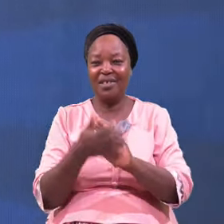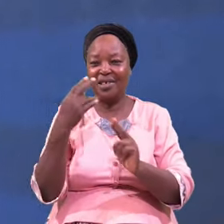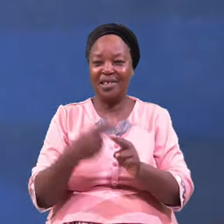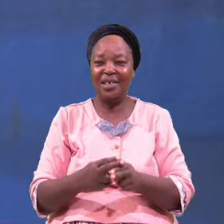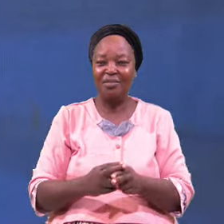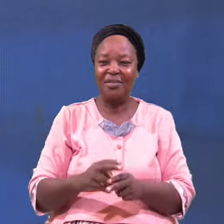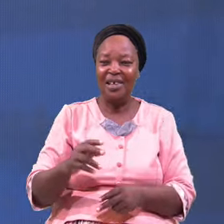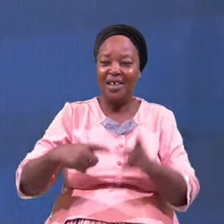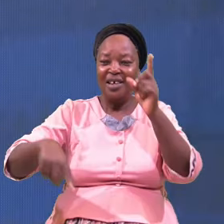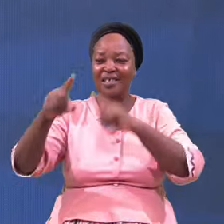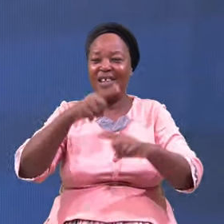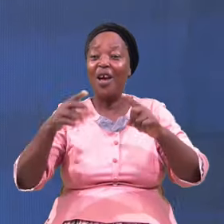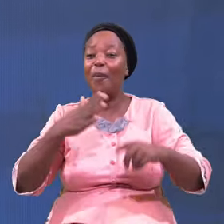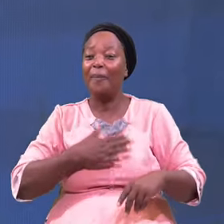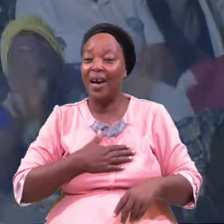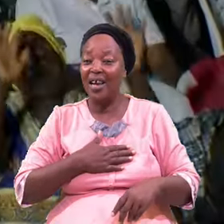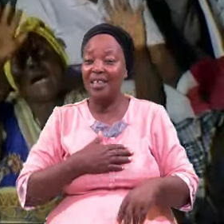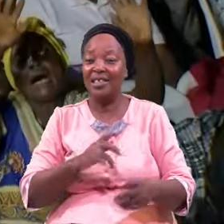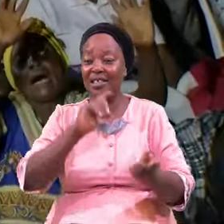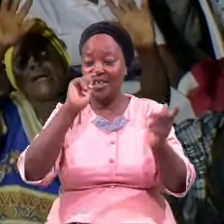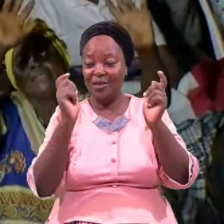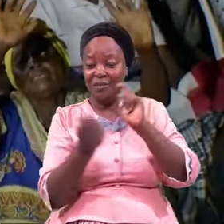My Transformation Time Has Come